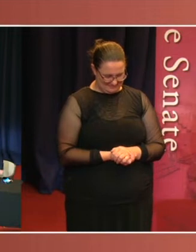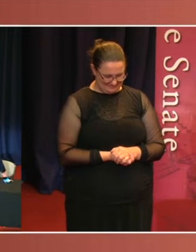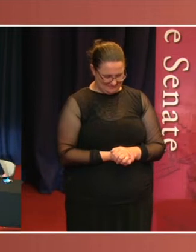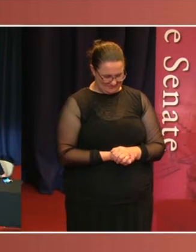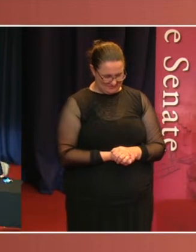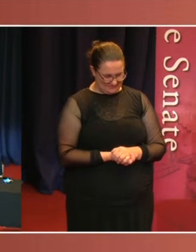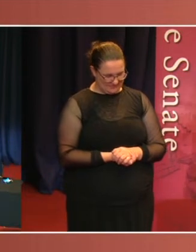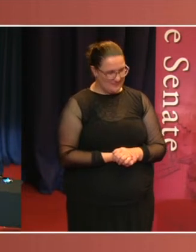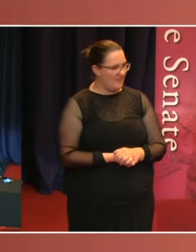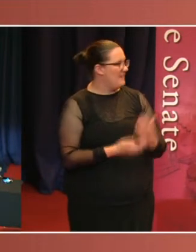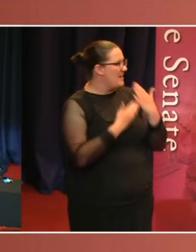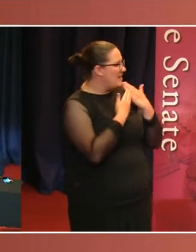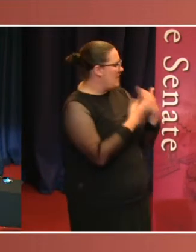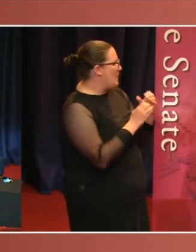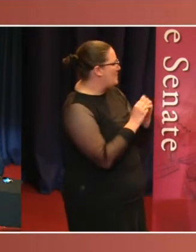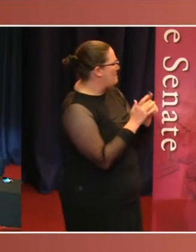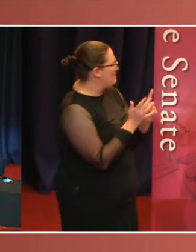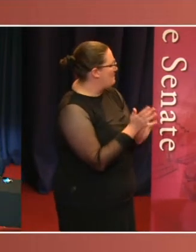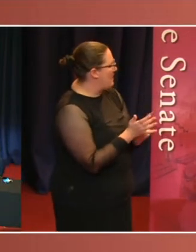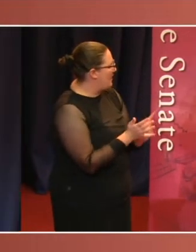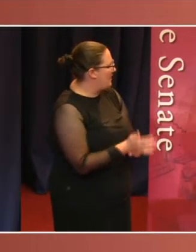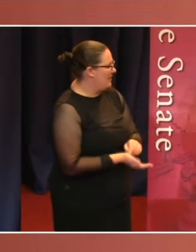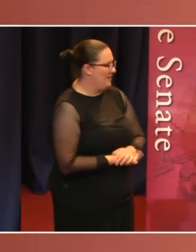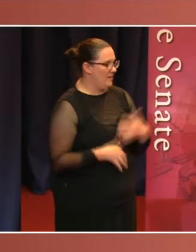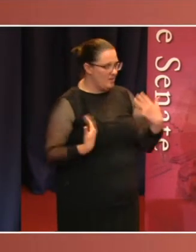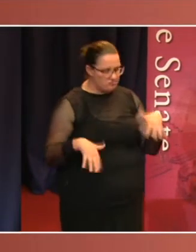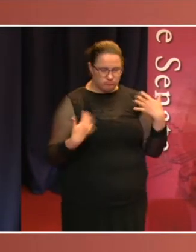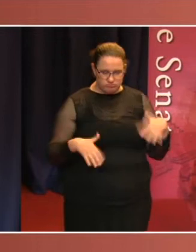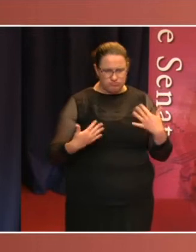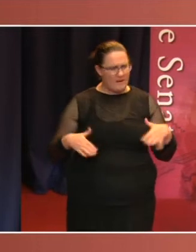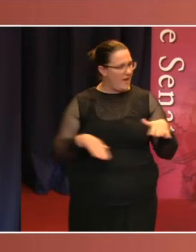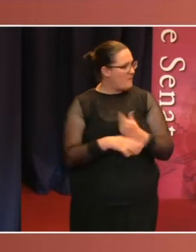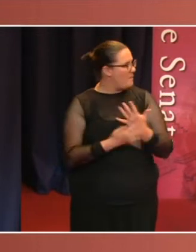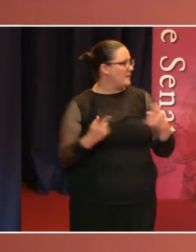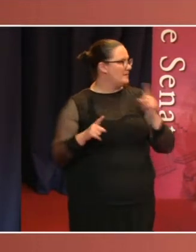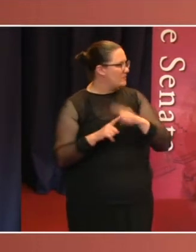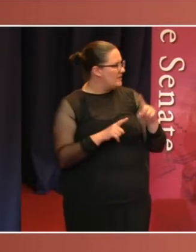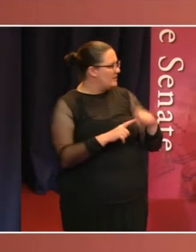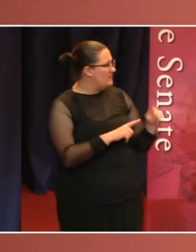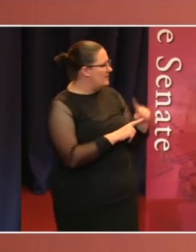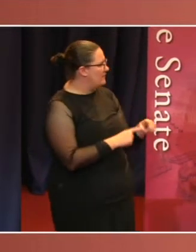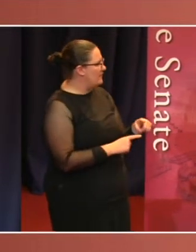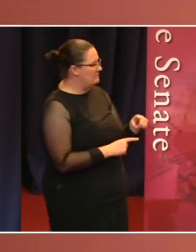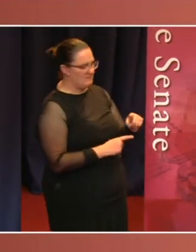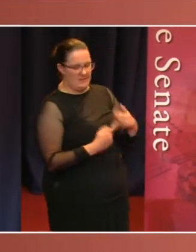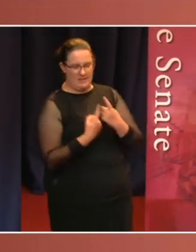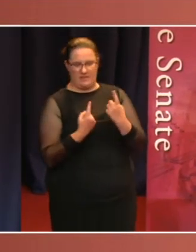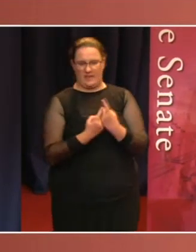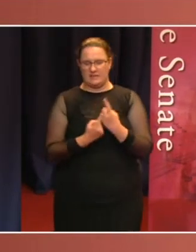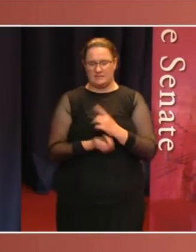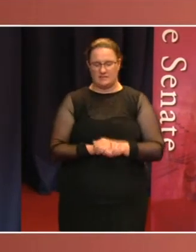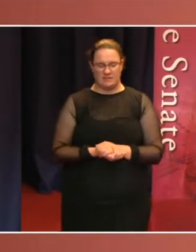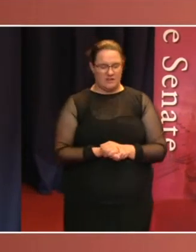Thanks, Bill. A great outline of many issues, not just community attitudes to the Senate